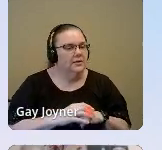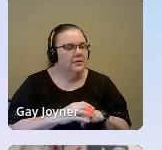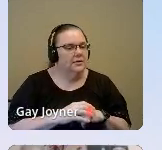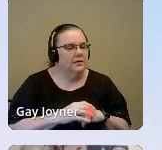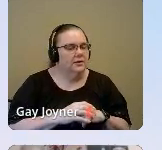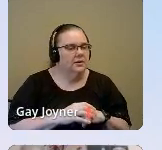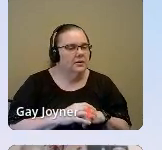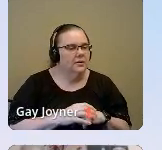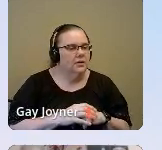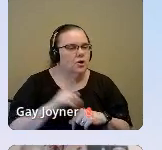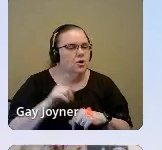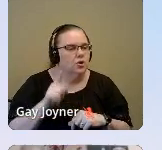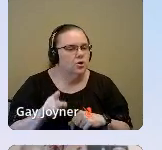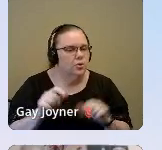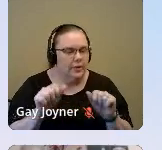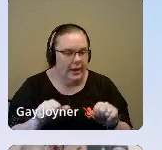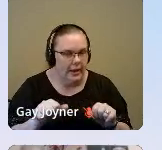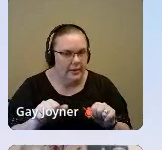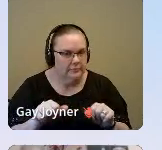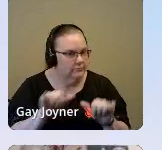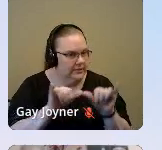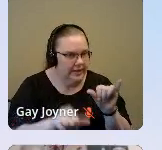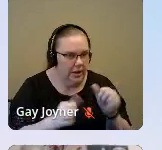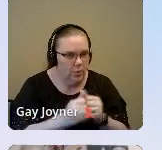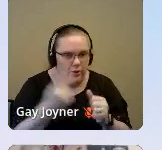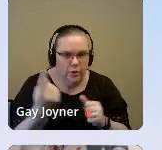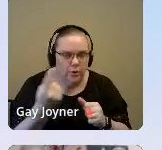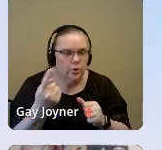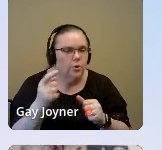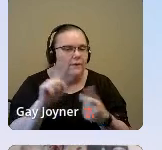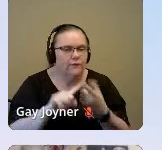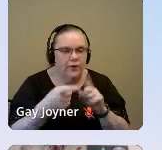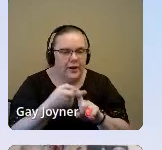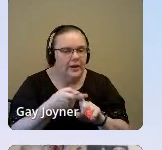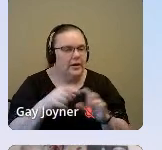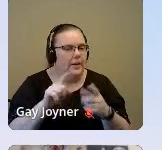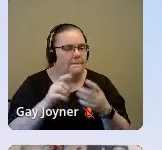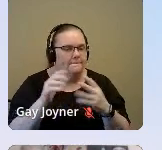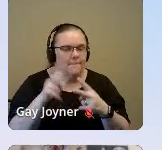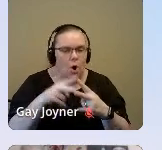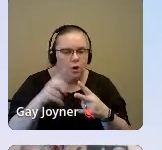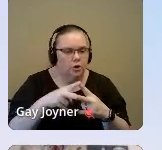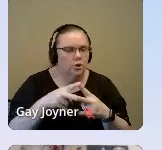who can come stay with you? And provide reminders of strategies that have helped in this space before.